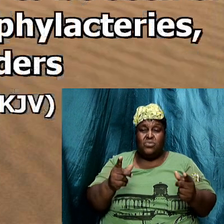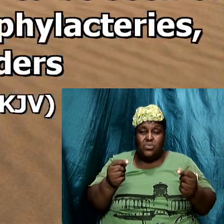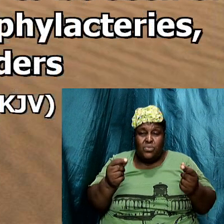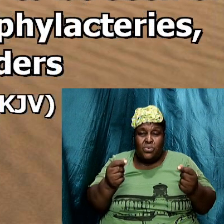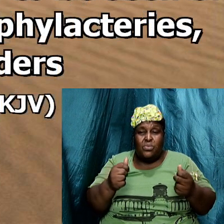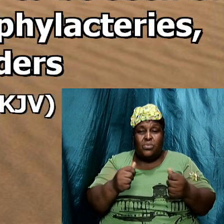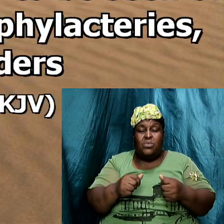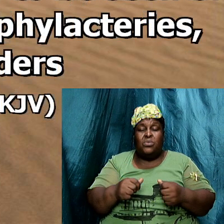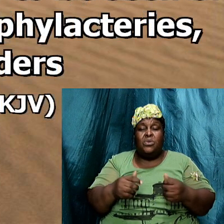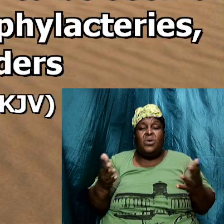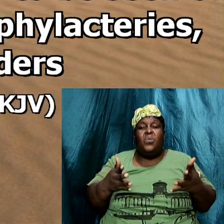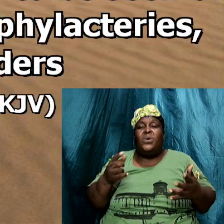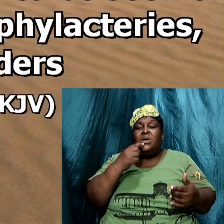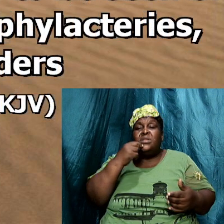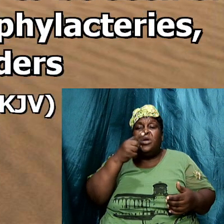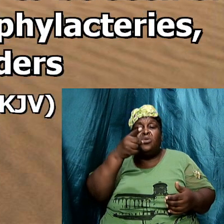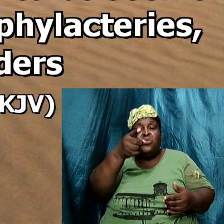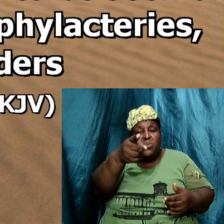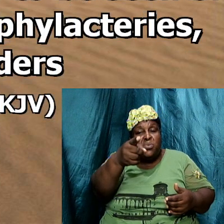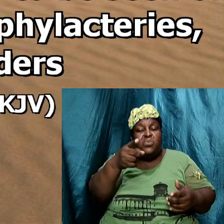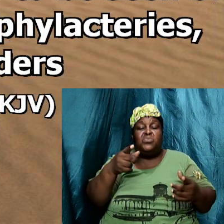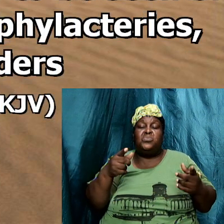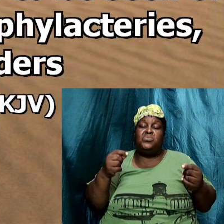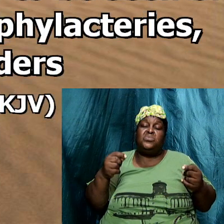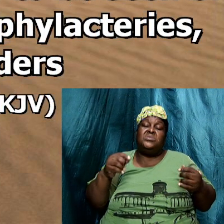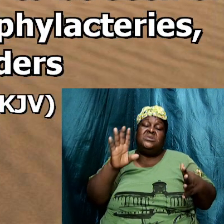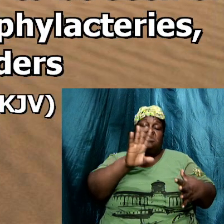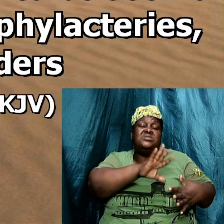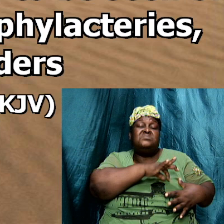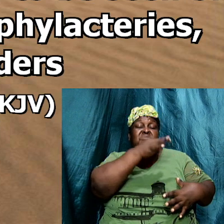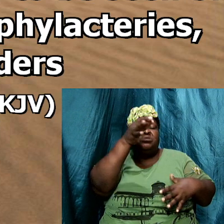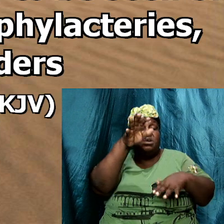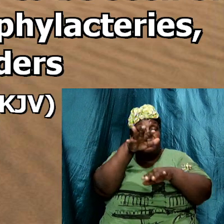The spirit Of the Pharisee